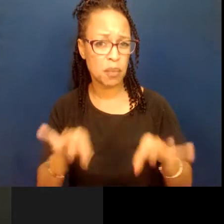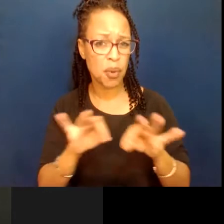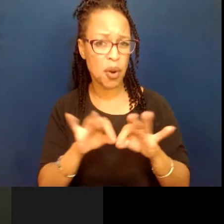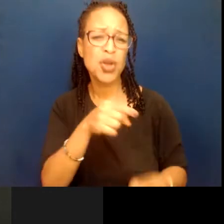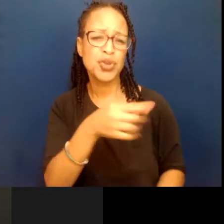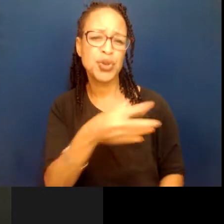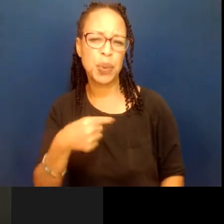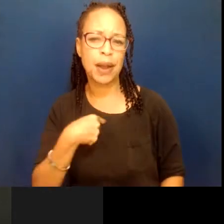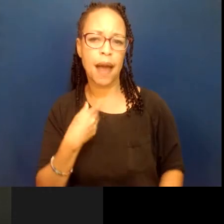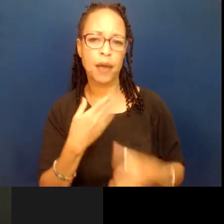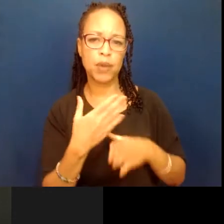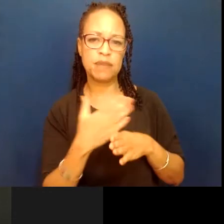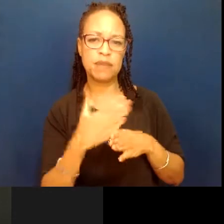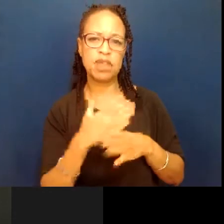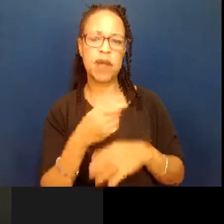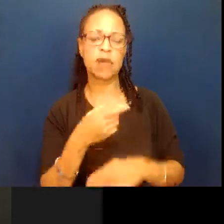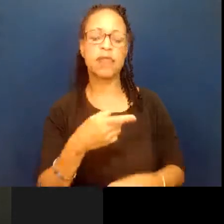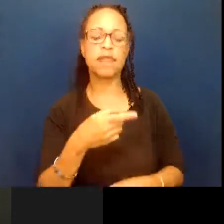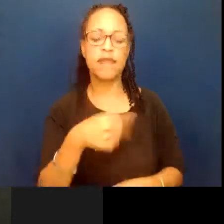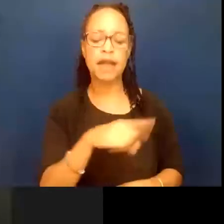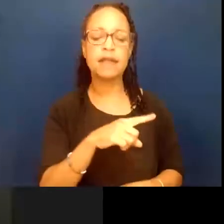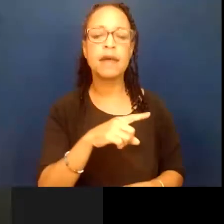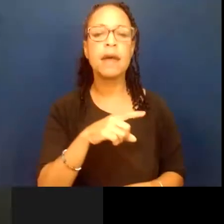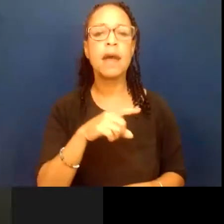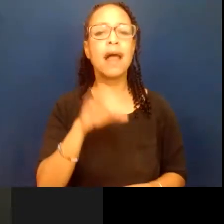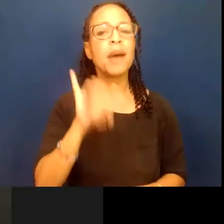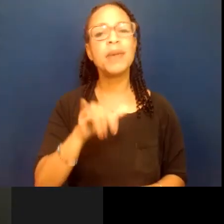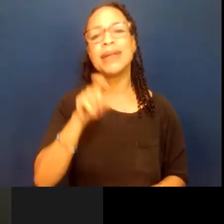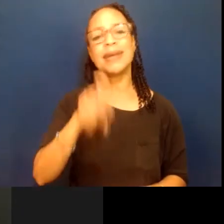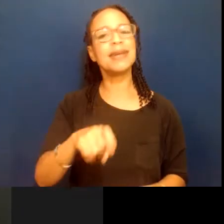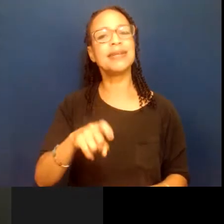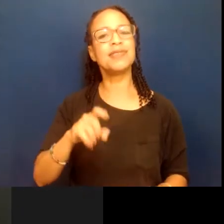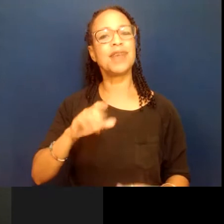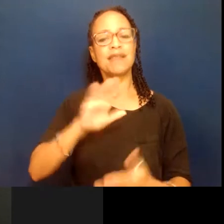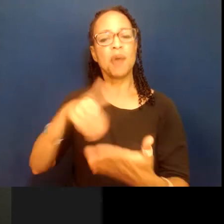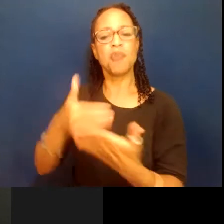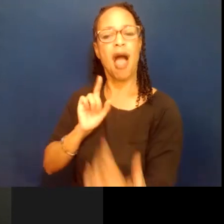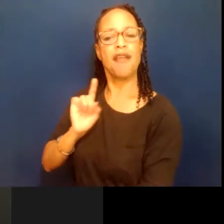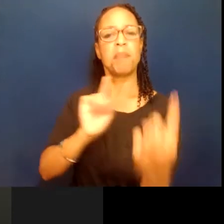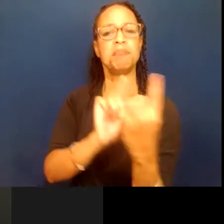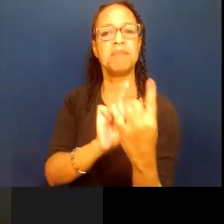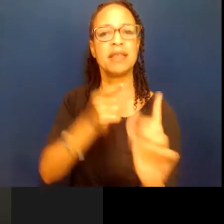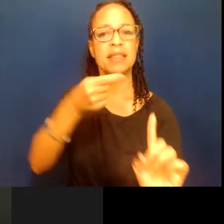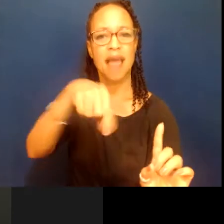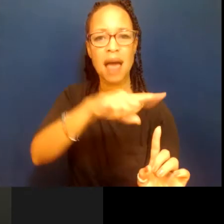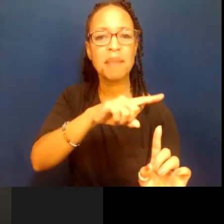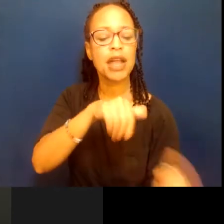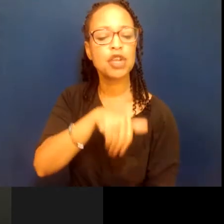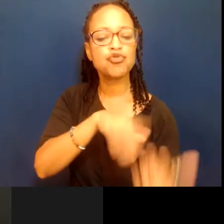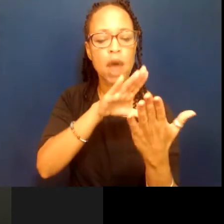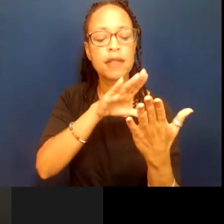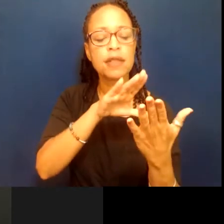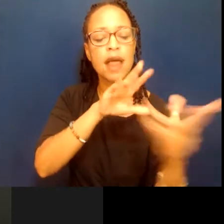share this, is that we really have to meet workers at where they're at. We really have to really address the issues of workers